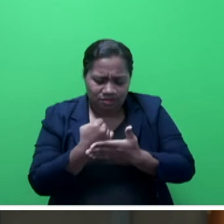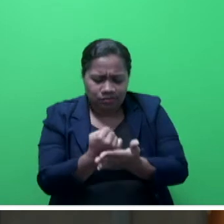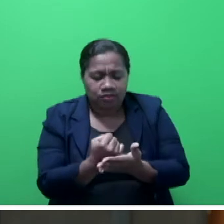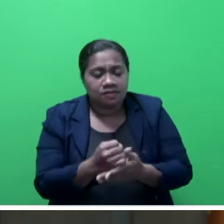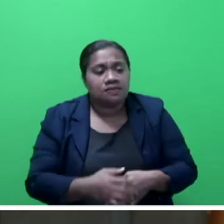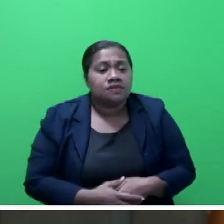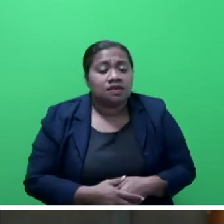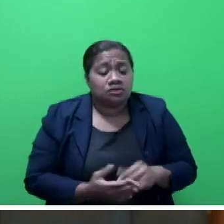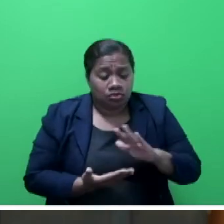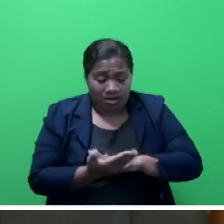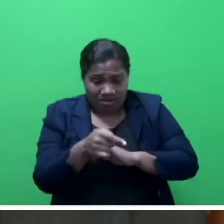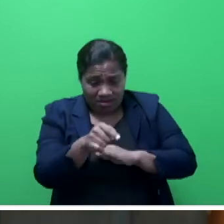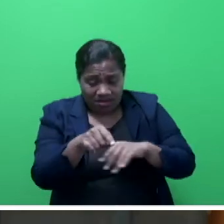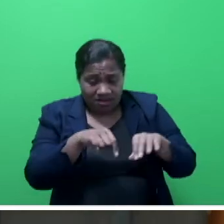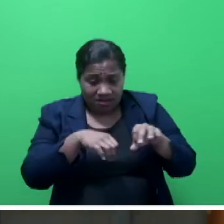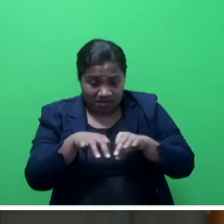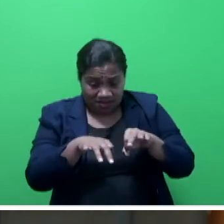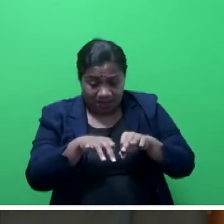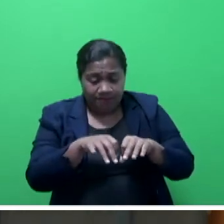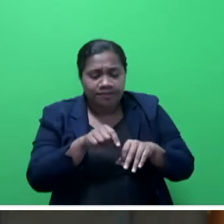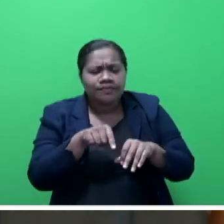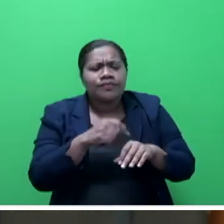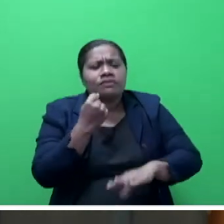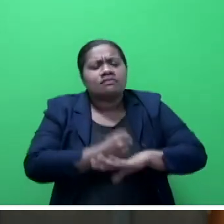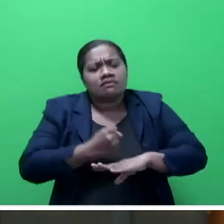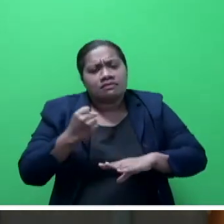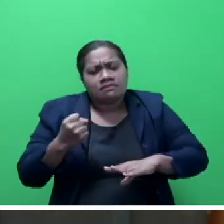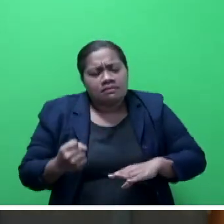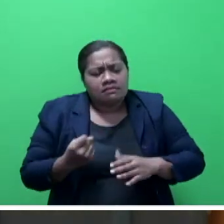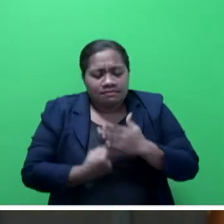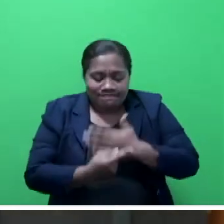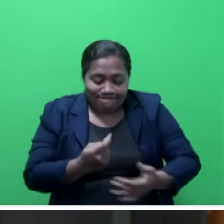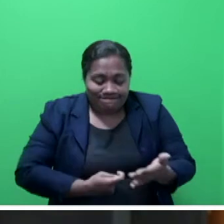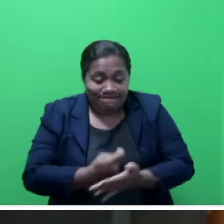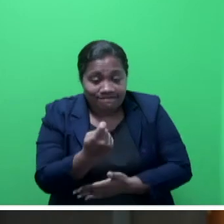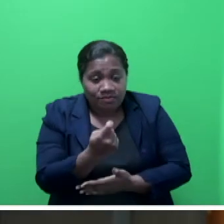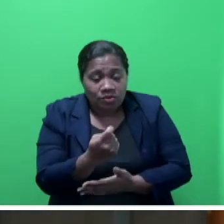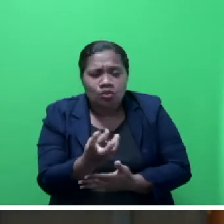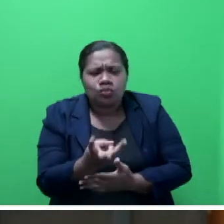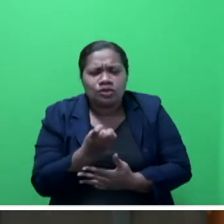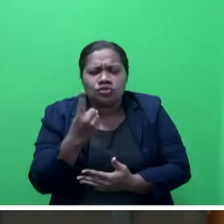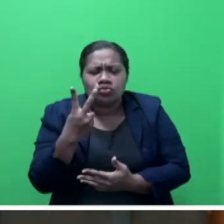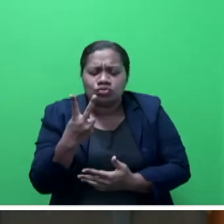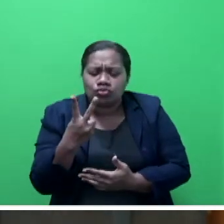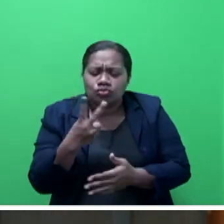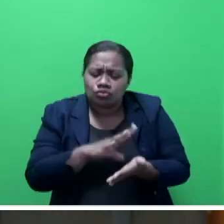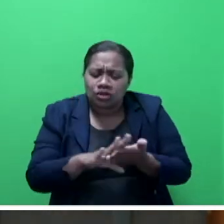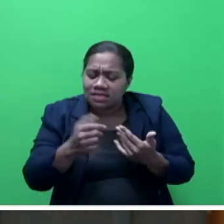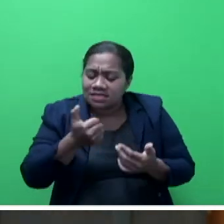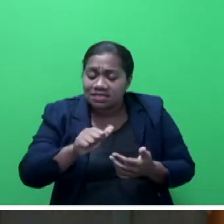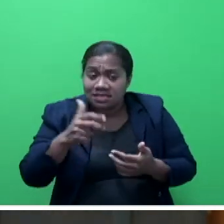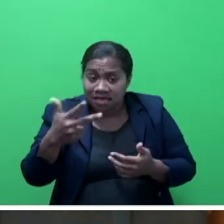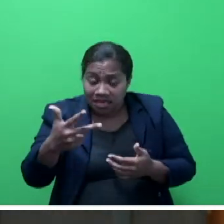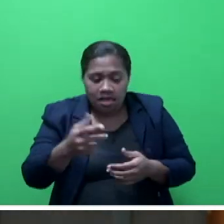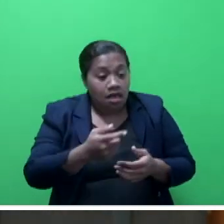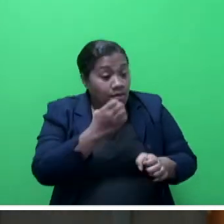under the scheme, the government will pay the minimum wage of $2.68 while the employer will